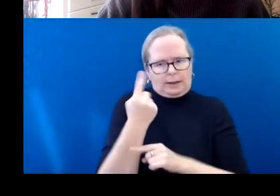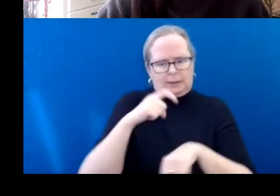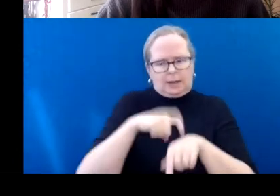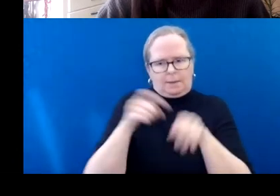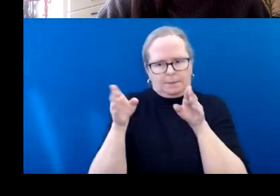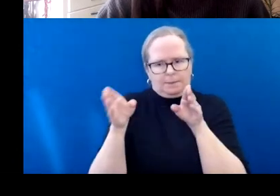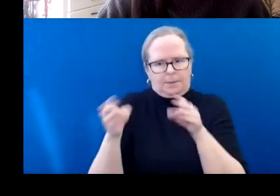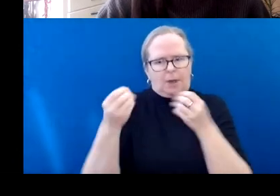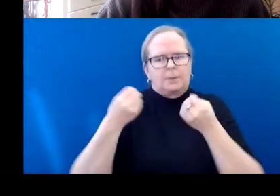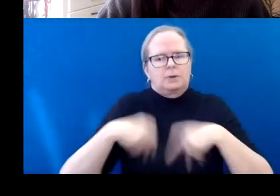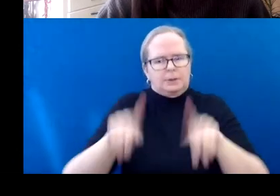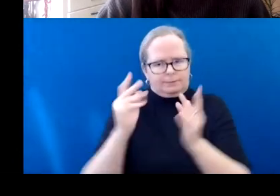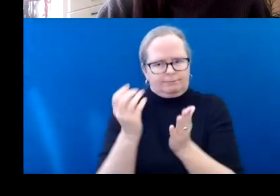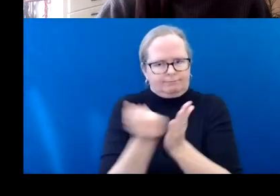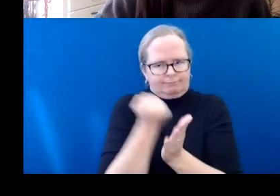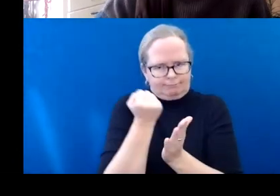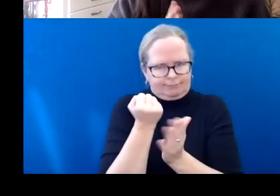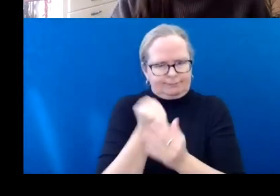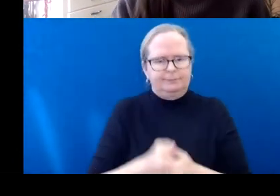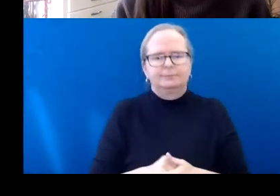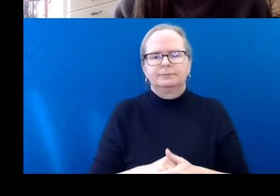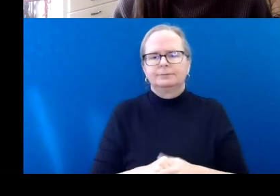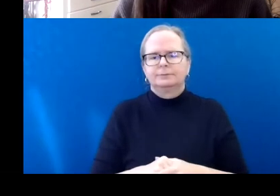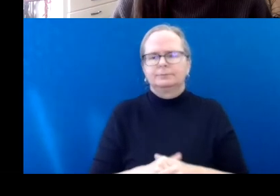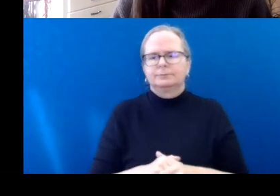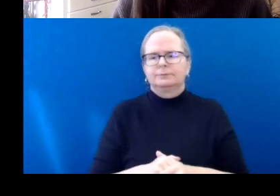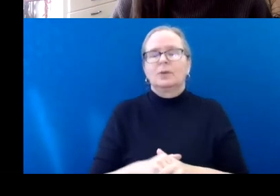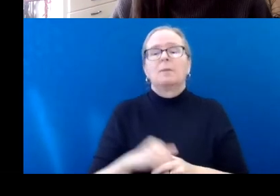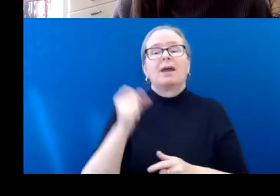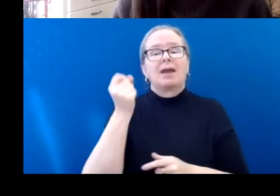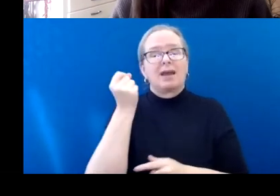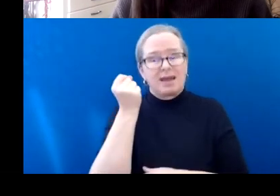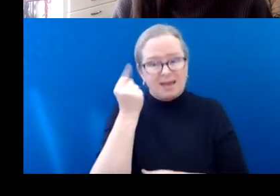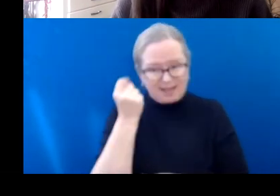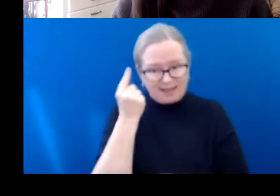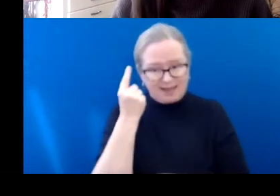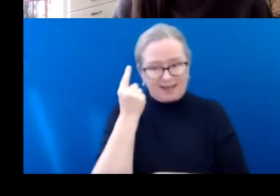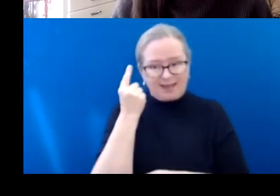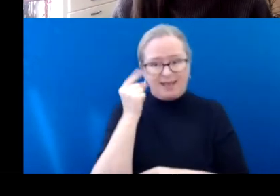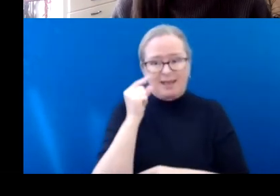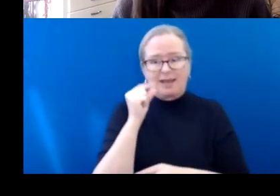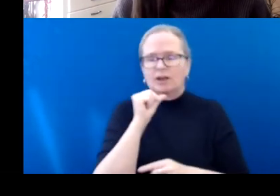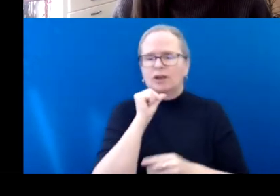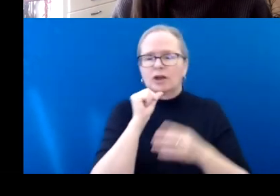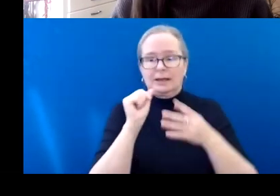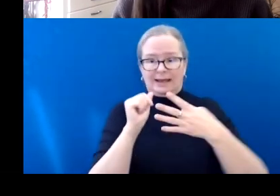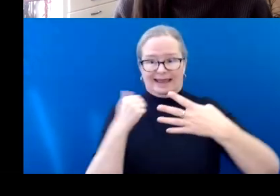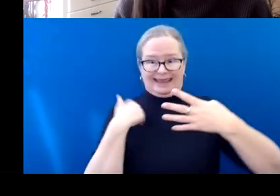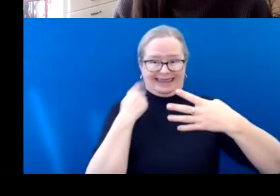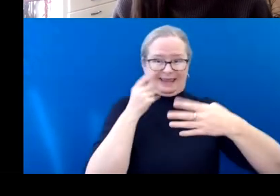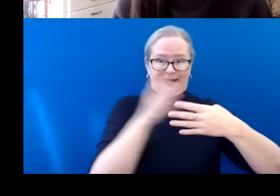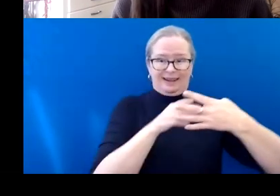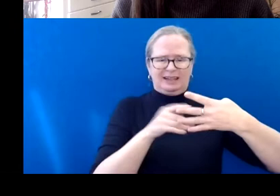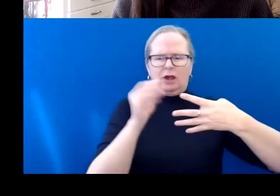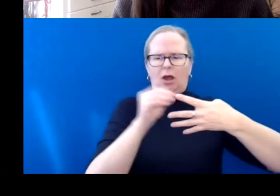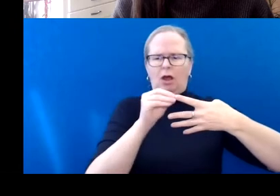This means that you should not lump many separate or disparate or disconnected activities into